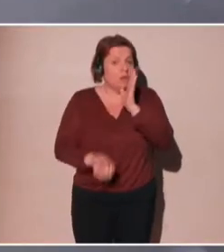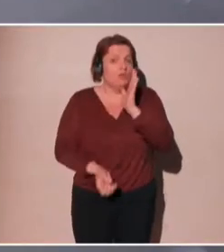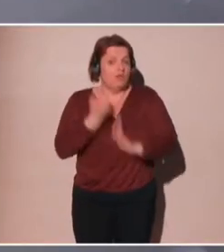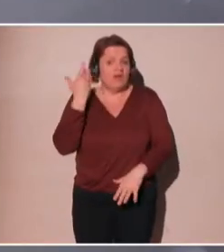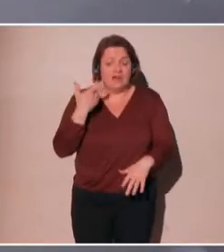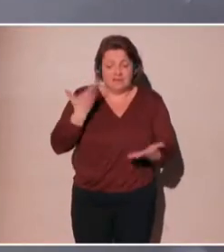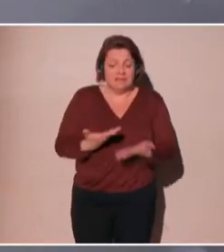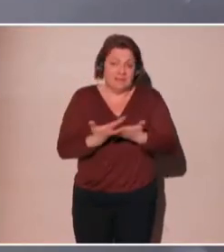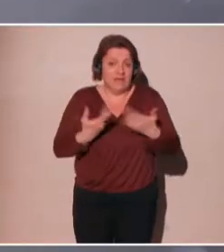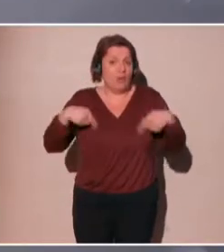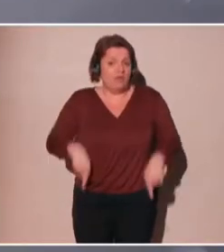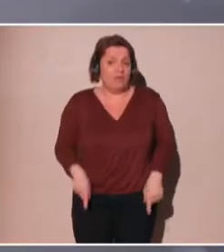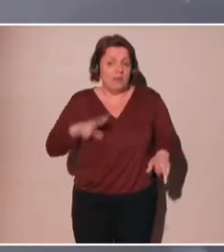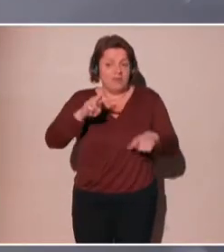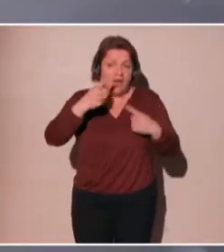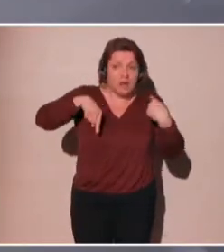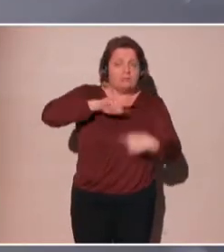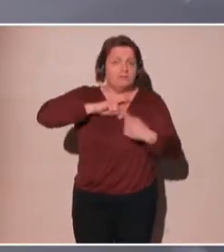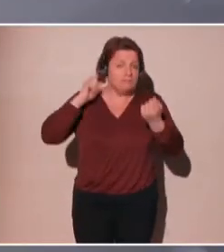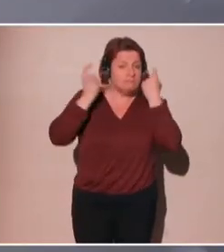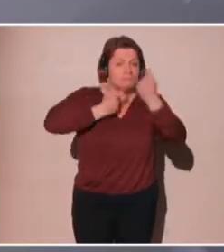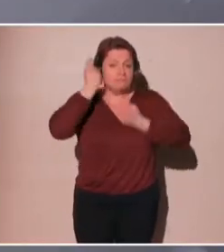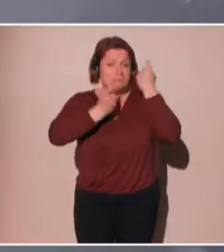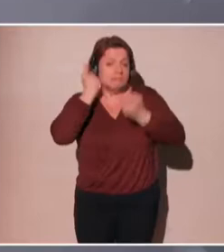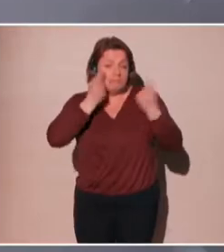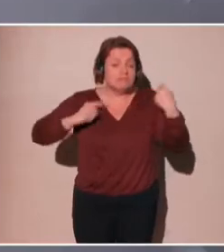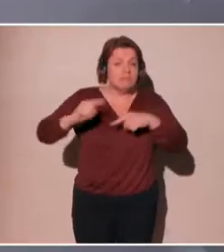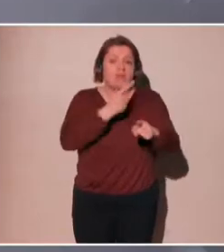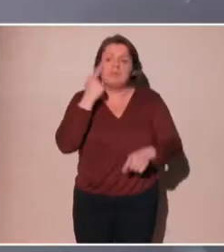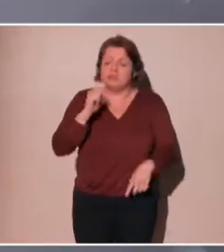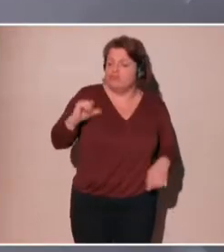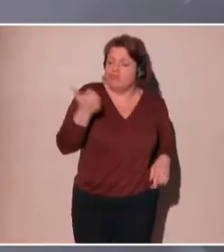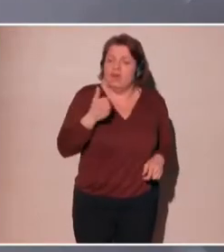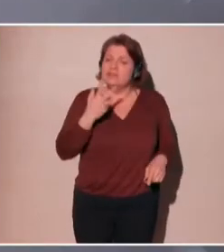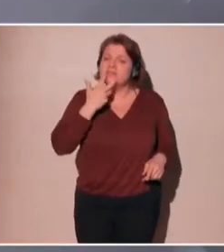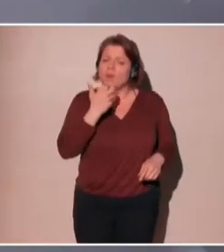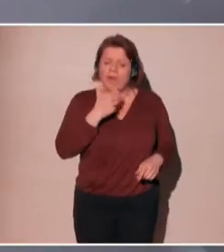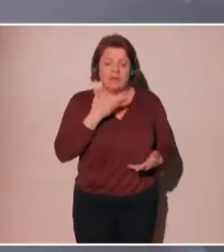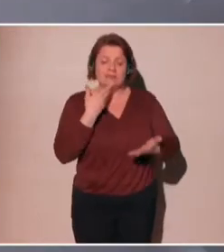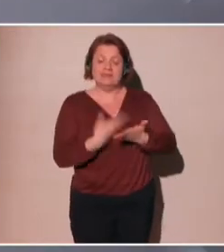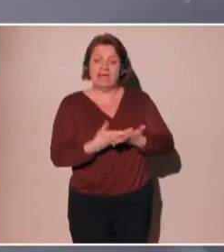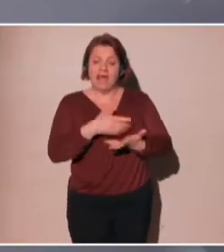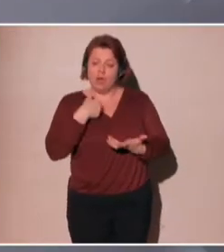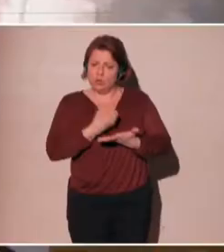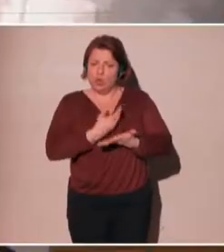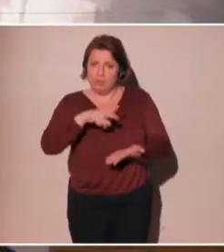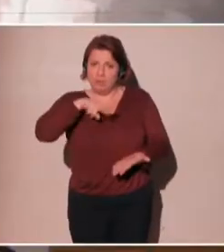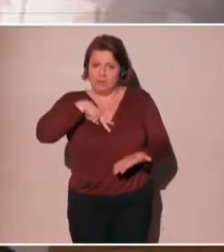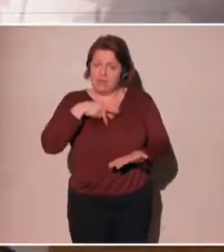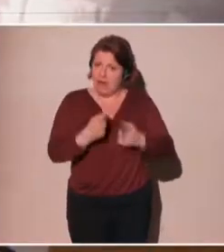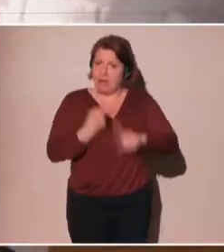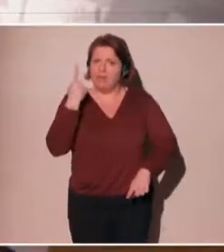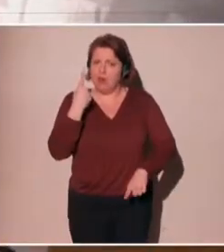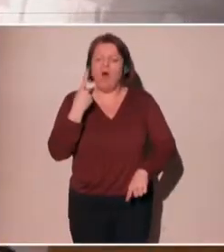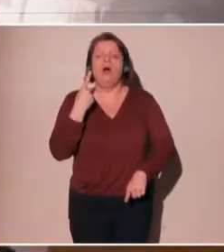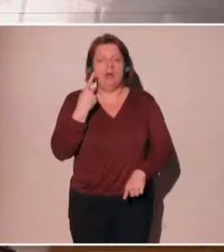is obviously very important. But what I'm interested in and what the government's interested in is getting people to be aware of the